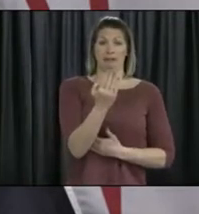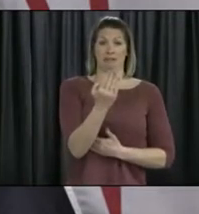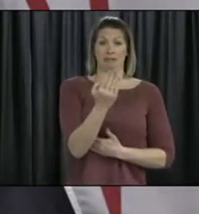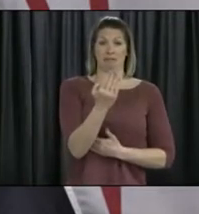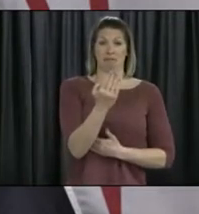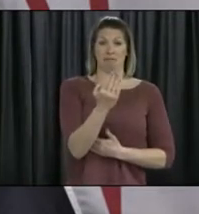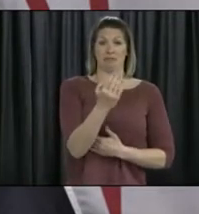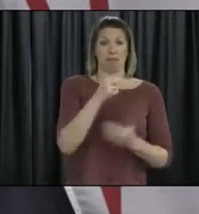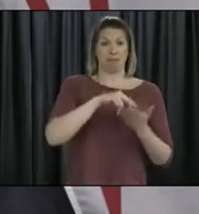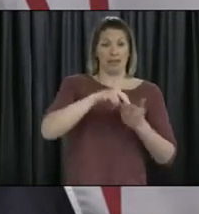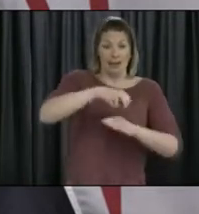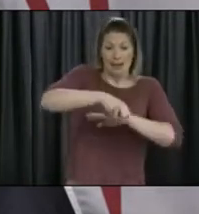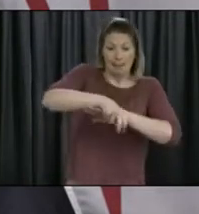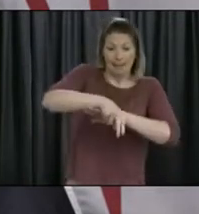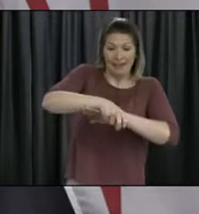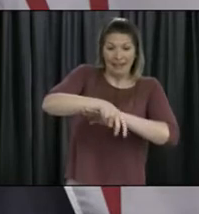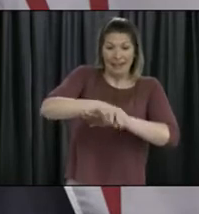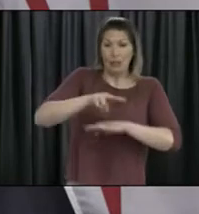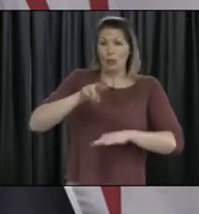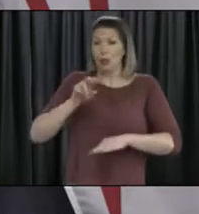one minute after midnight, I guess.